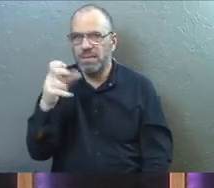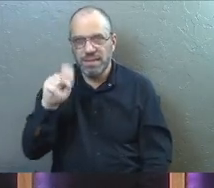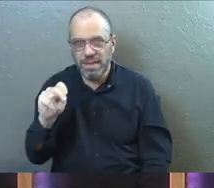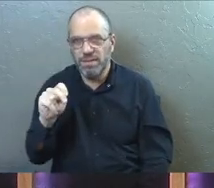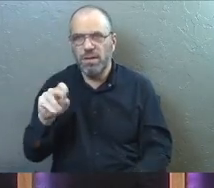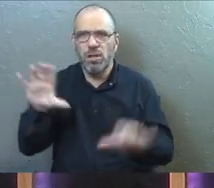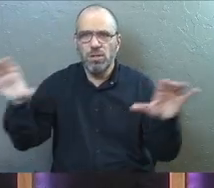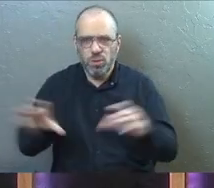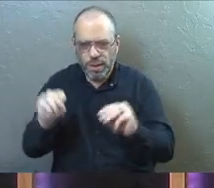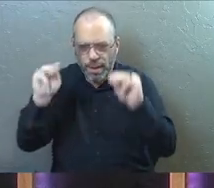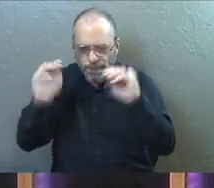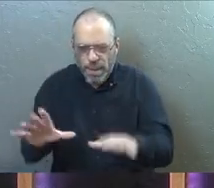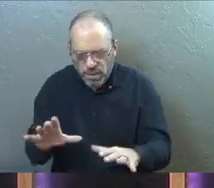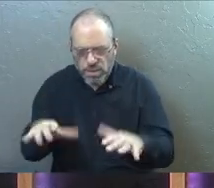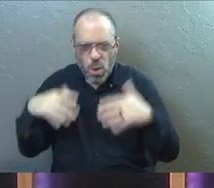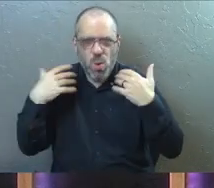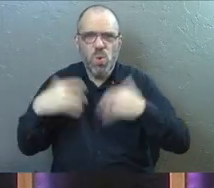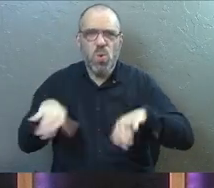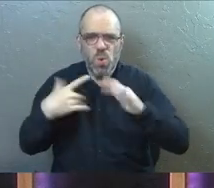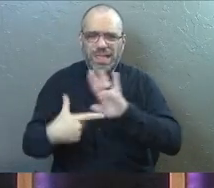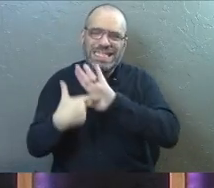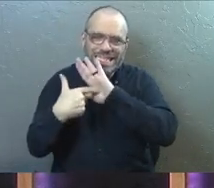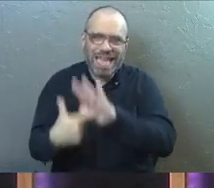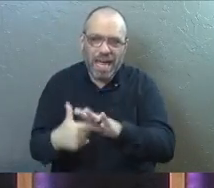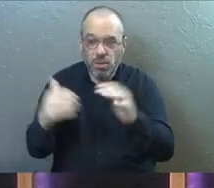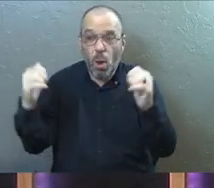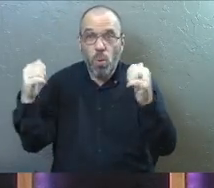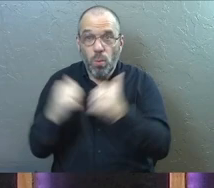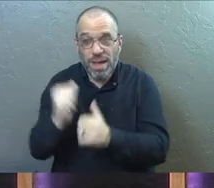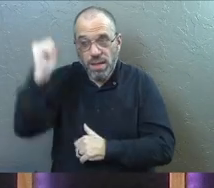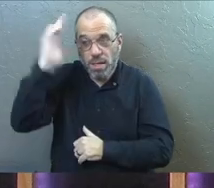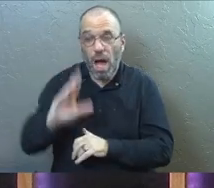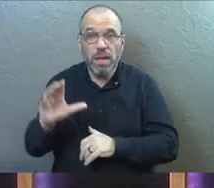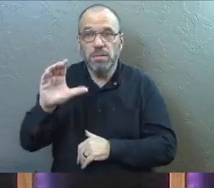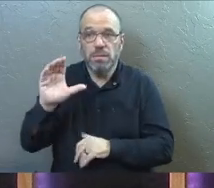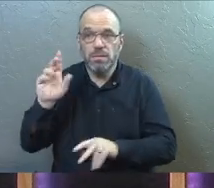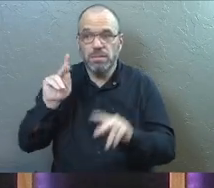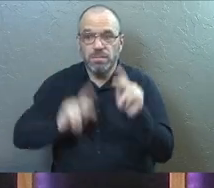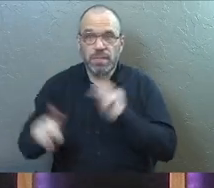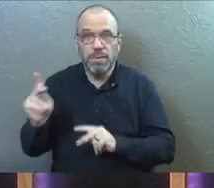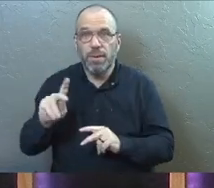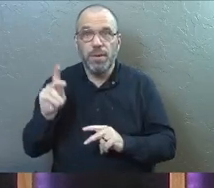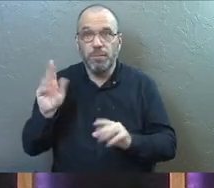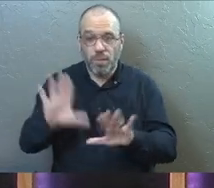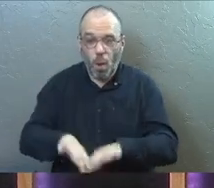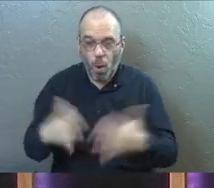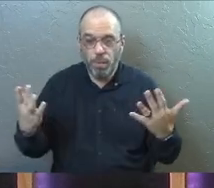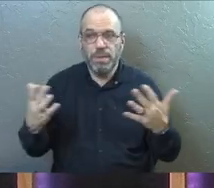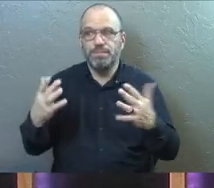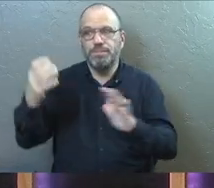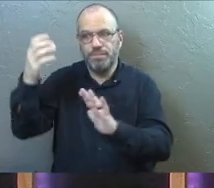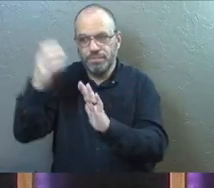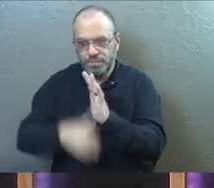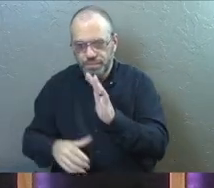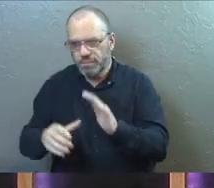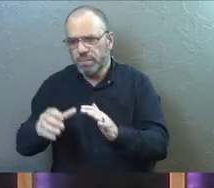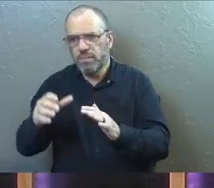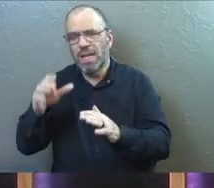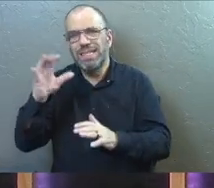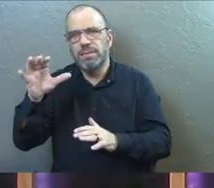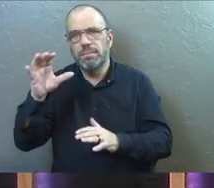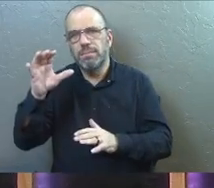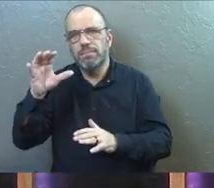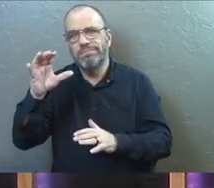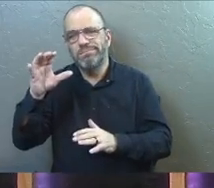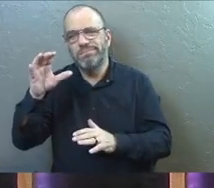performing miracles and doing miraculous signs among God's people. This opens up the next chapter and a half of the book of